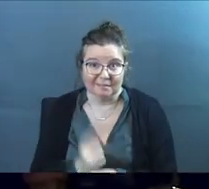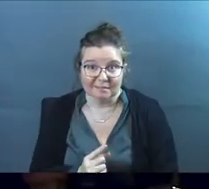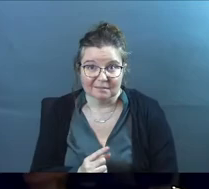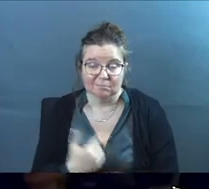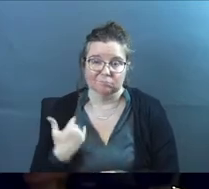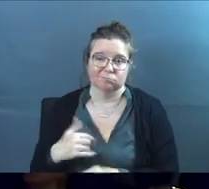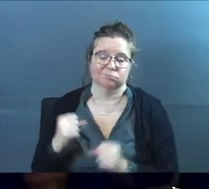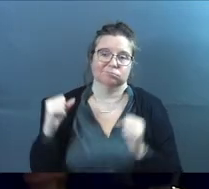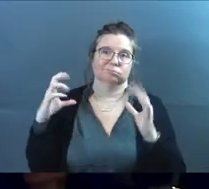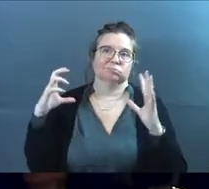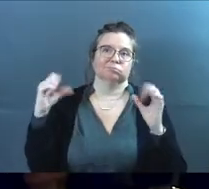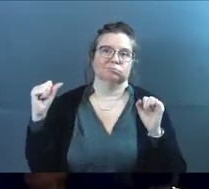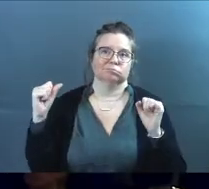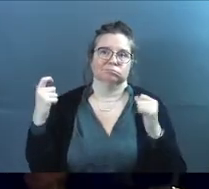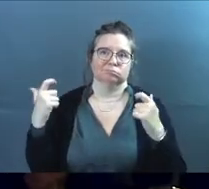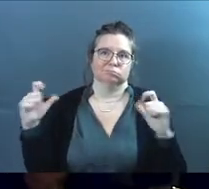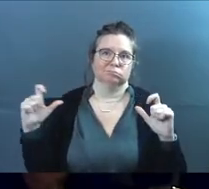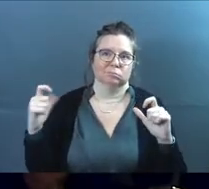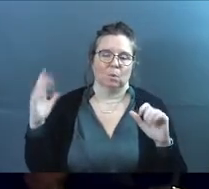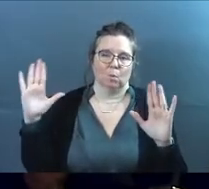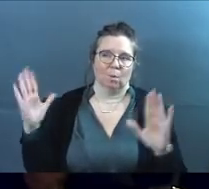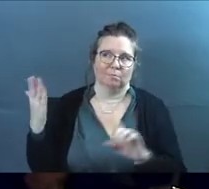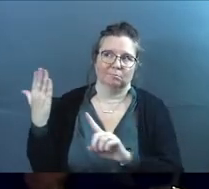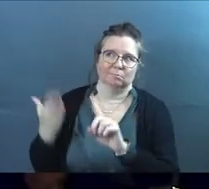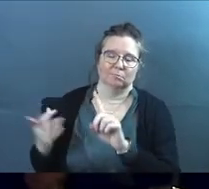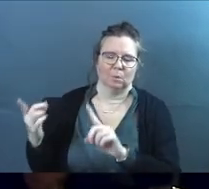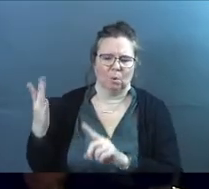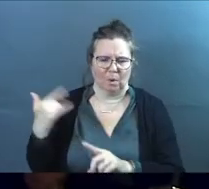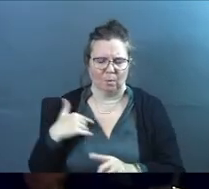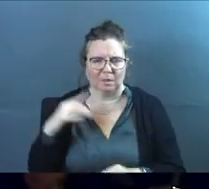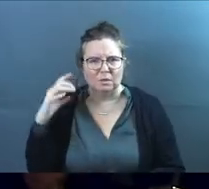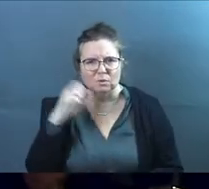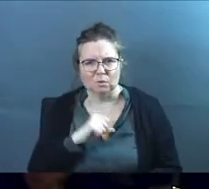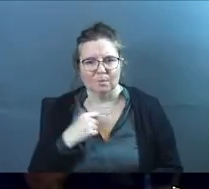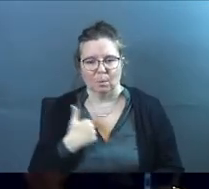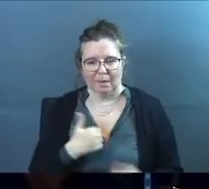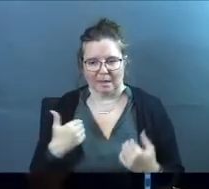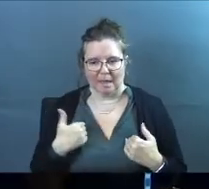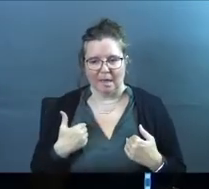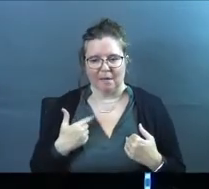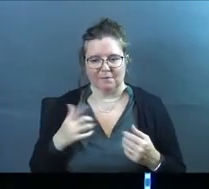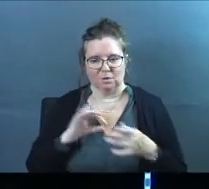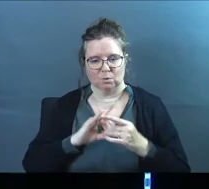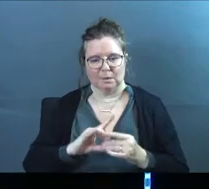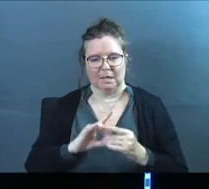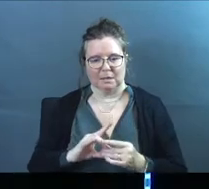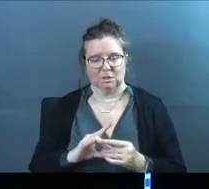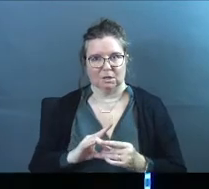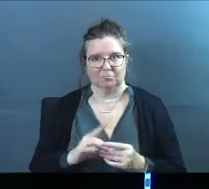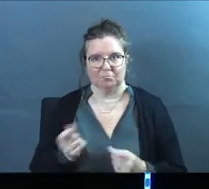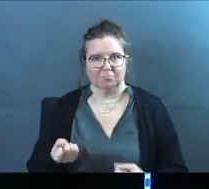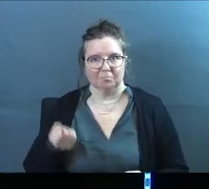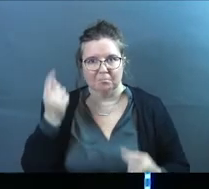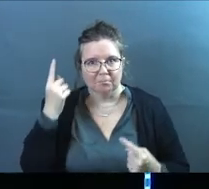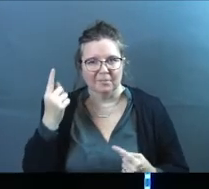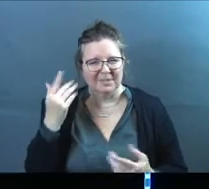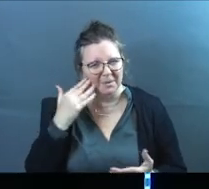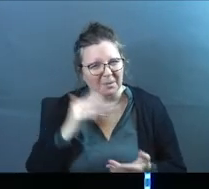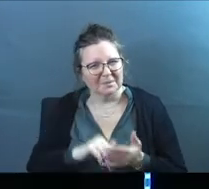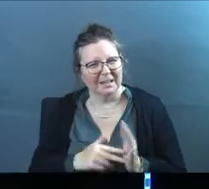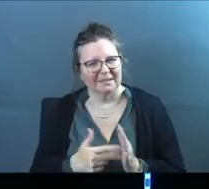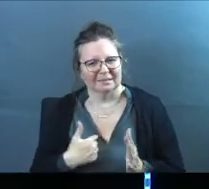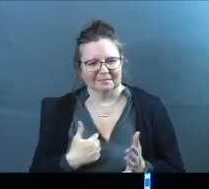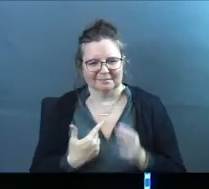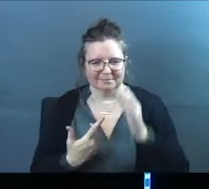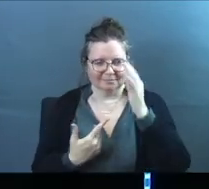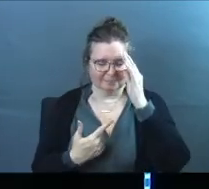How amazing and large and just wonderful he is. So why would we assume that we can have, we have this relationship down? You know what I'm saying?